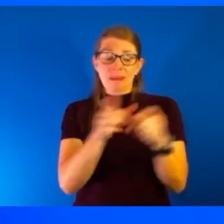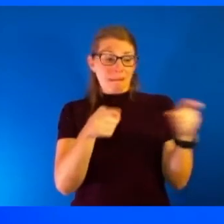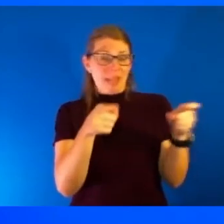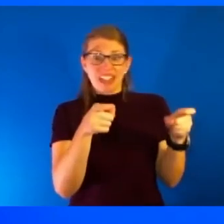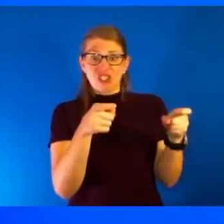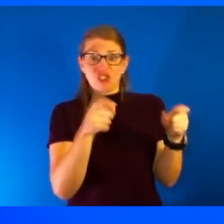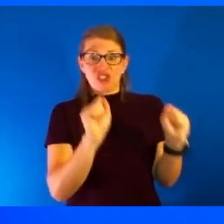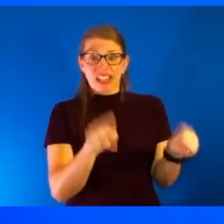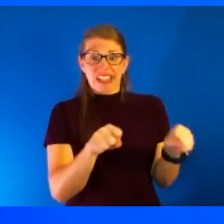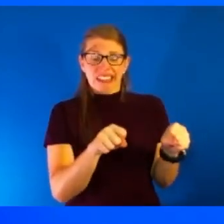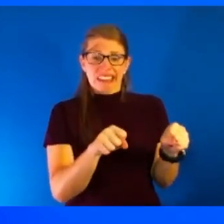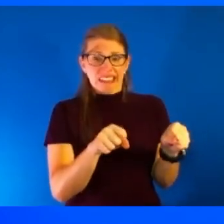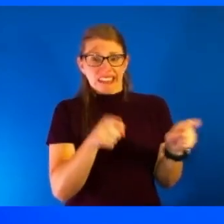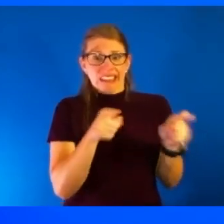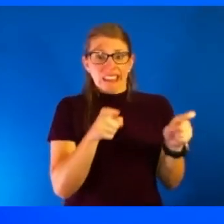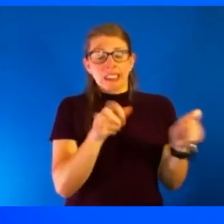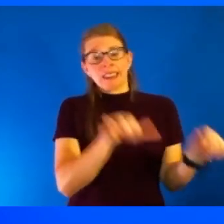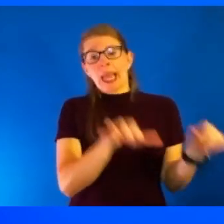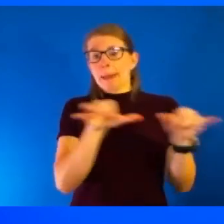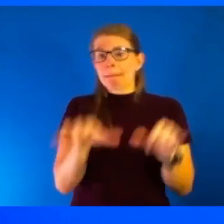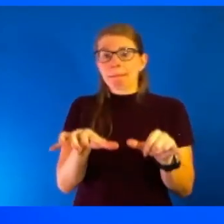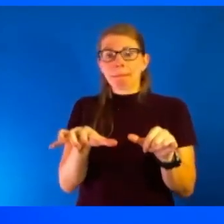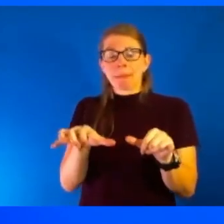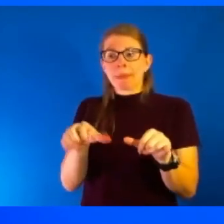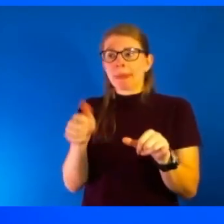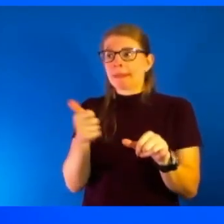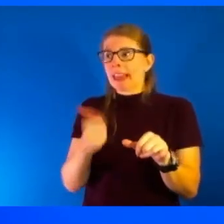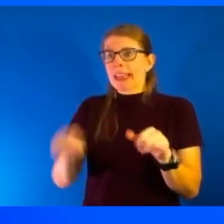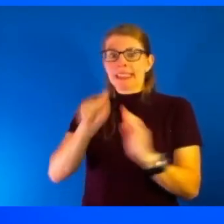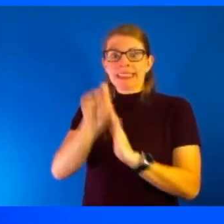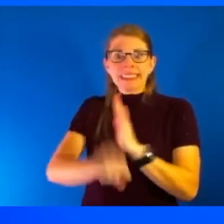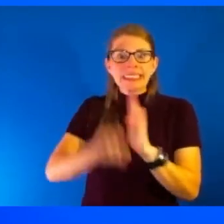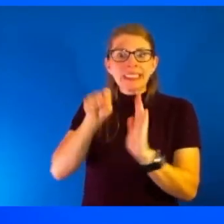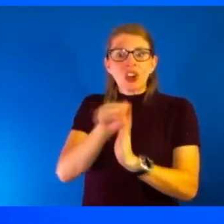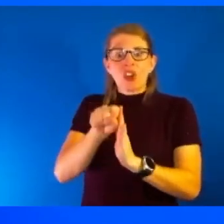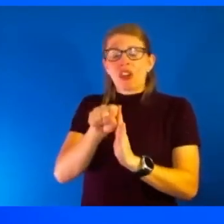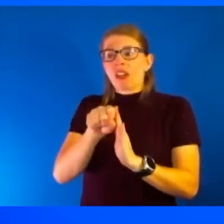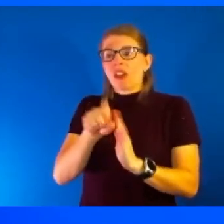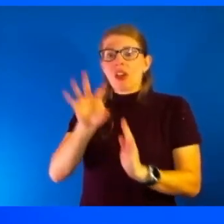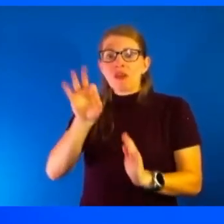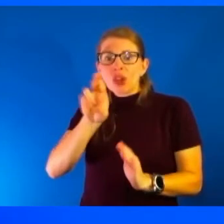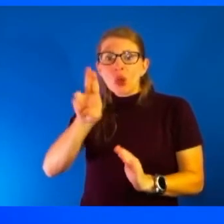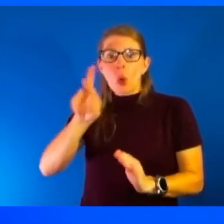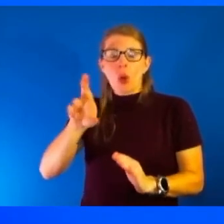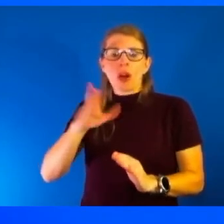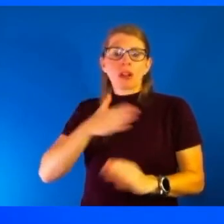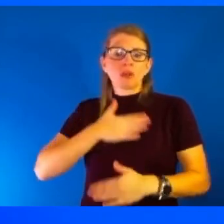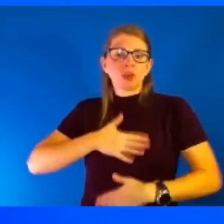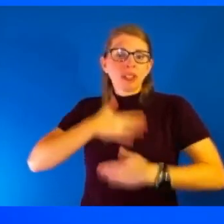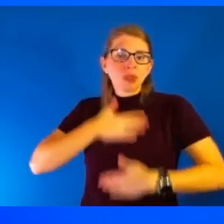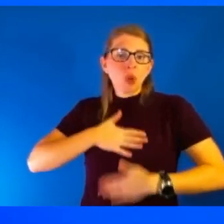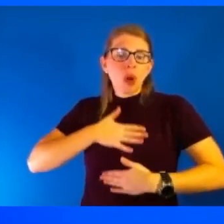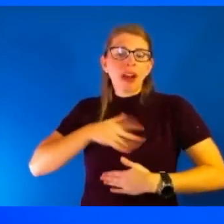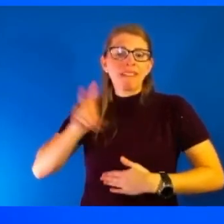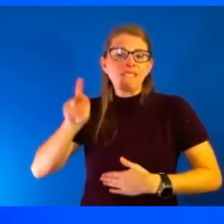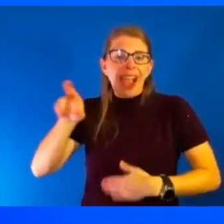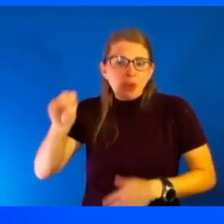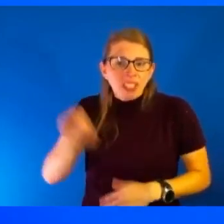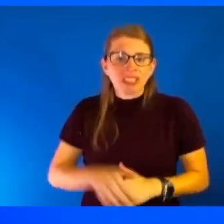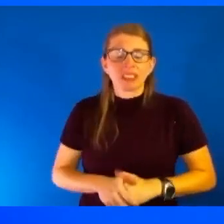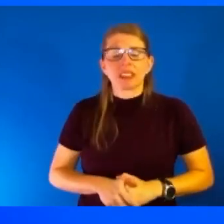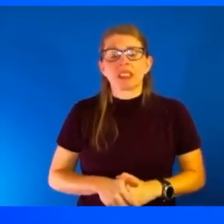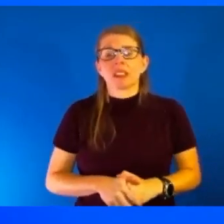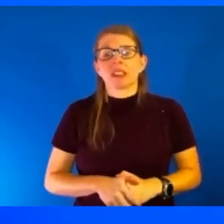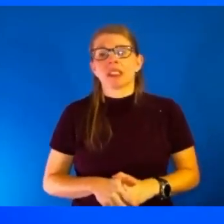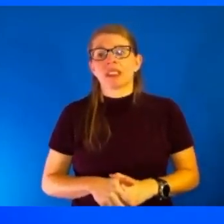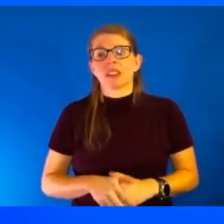you know, seasonal influenza or respiratory virus or other things that we deal with in day to